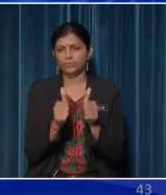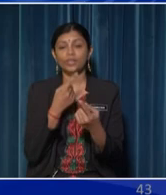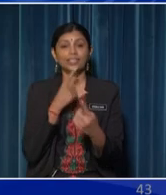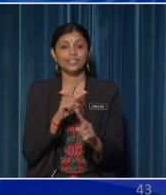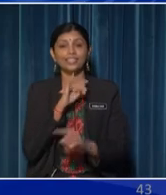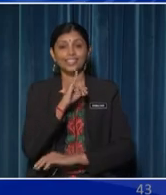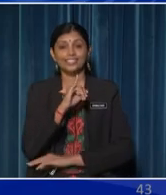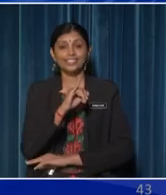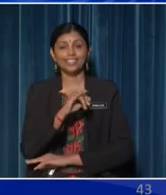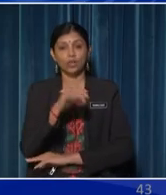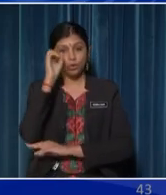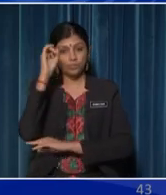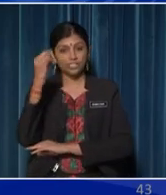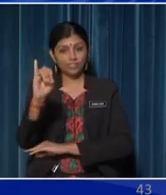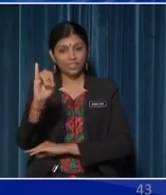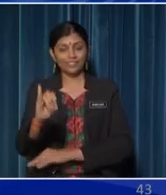is observing